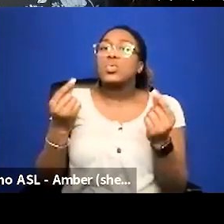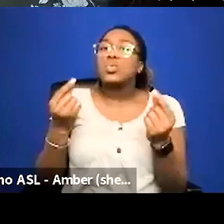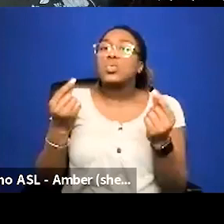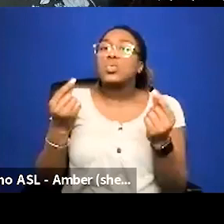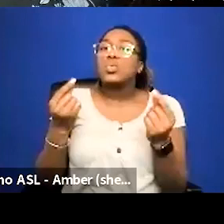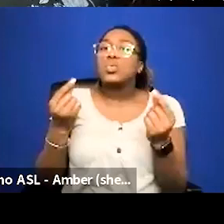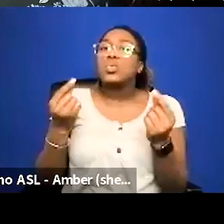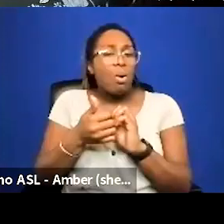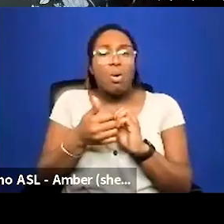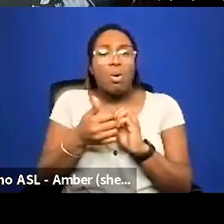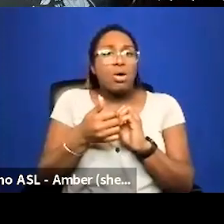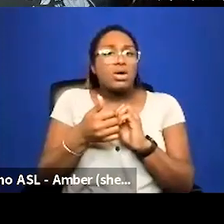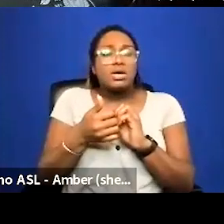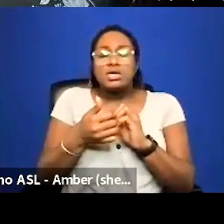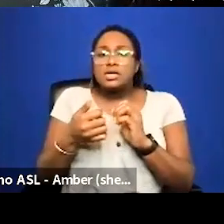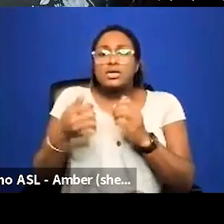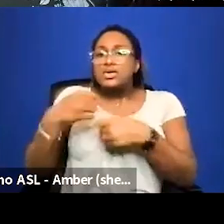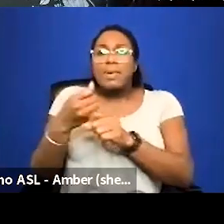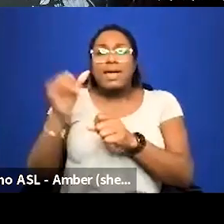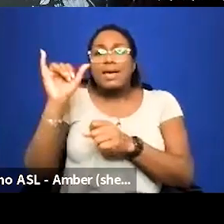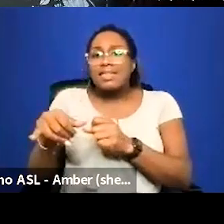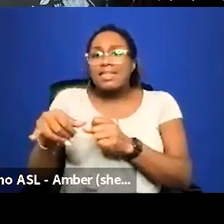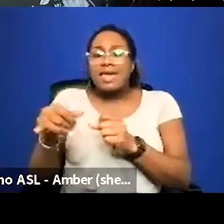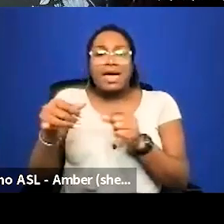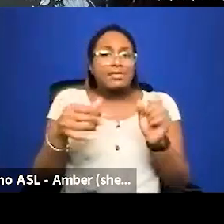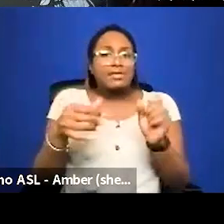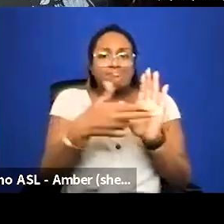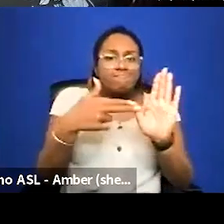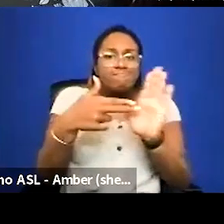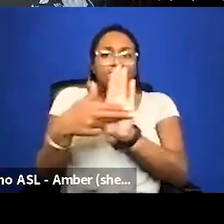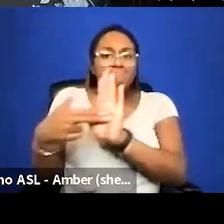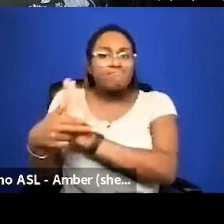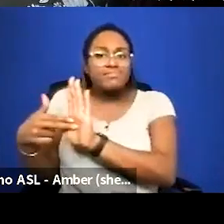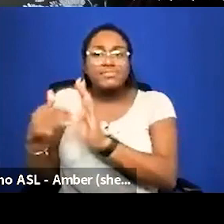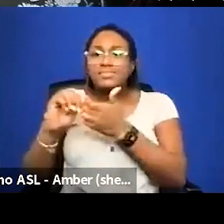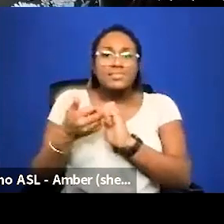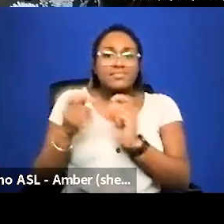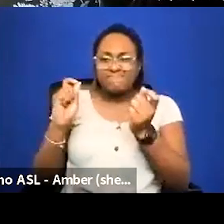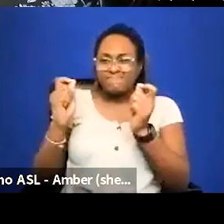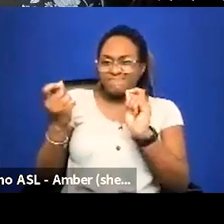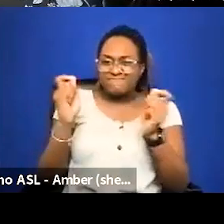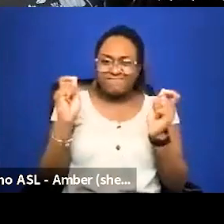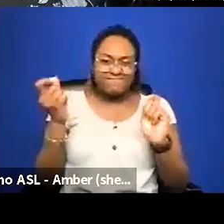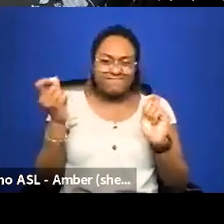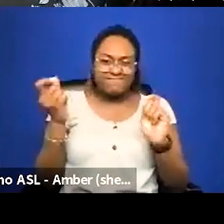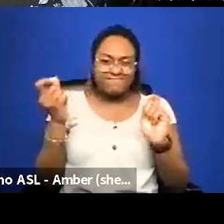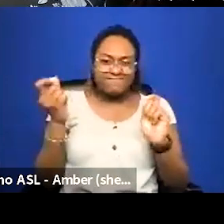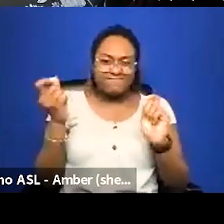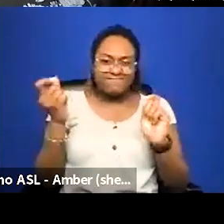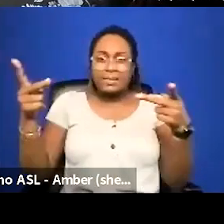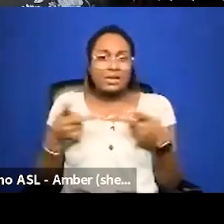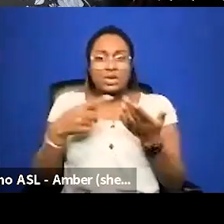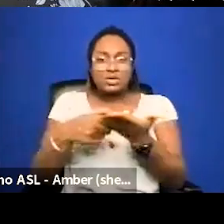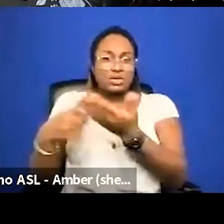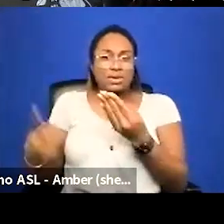those designations and how can you maneuver in this space when we're talking about things